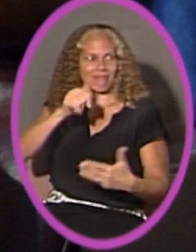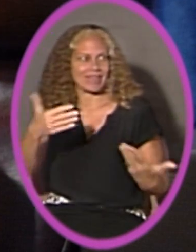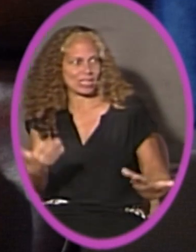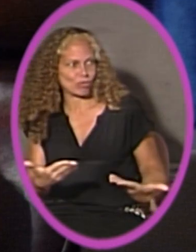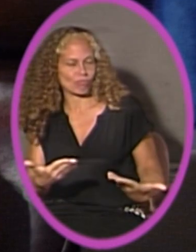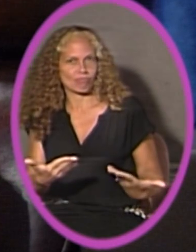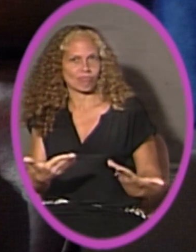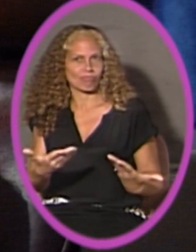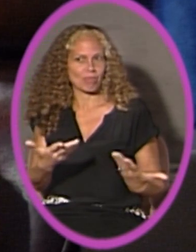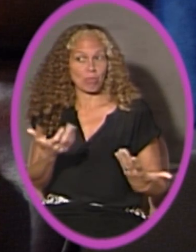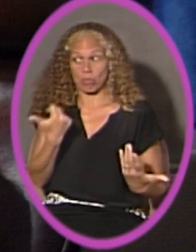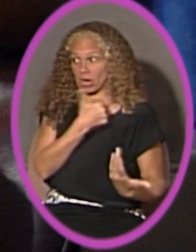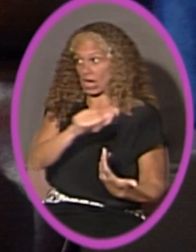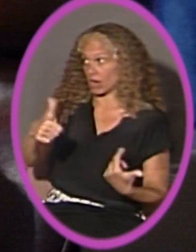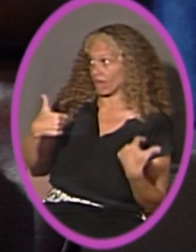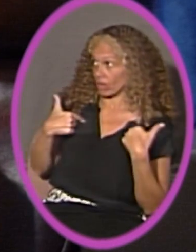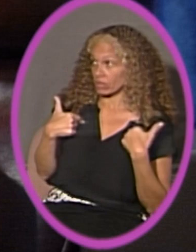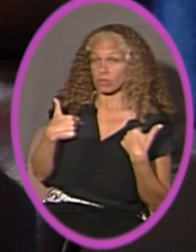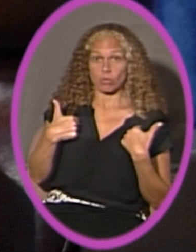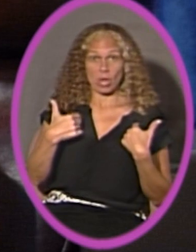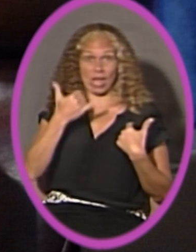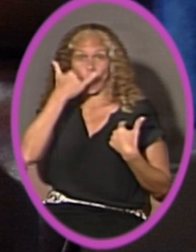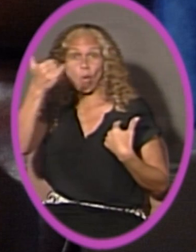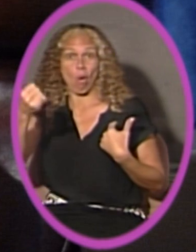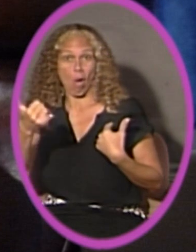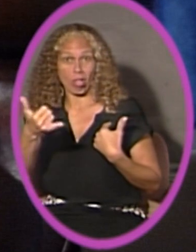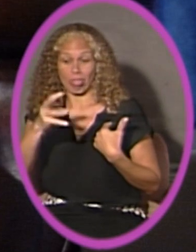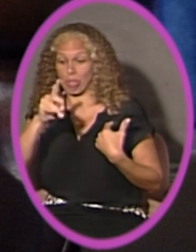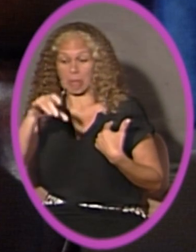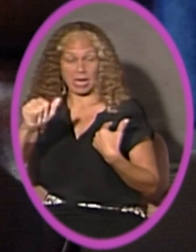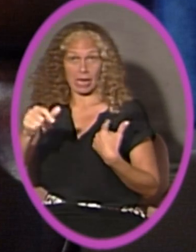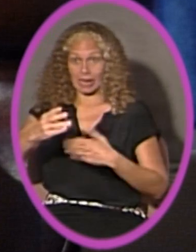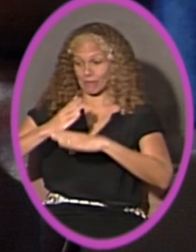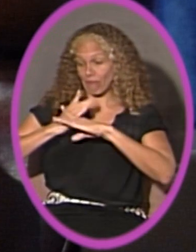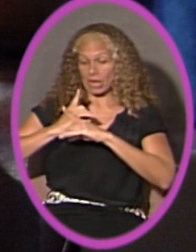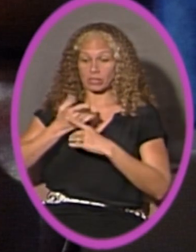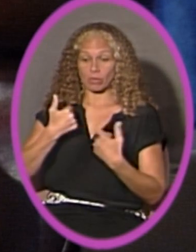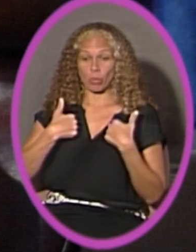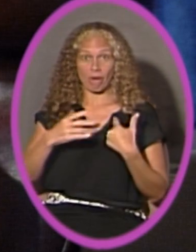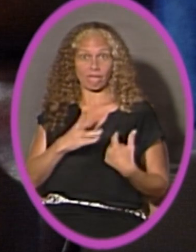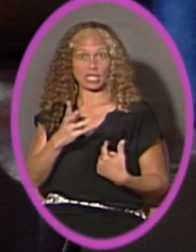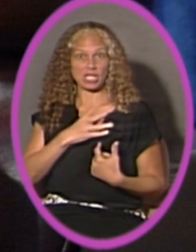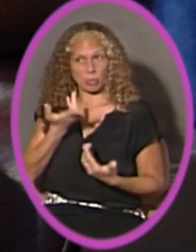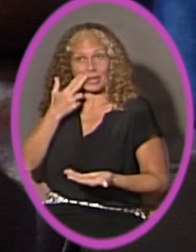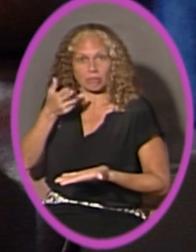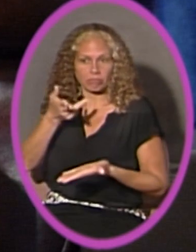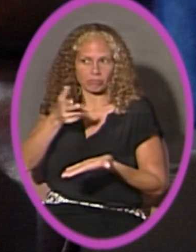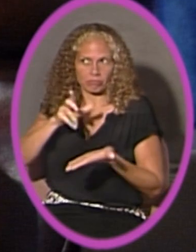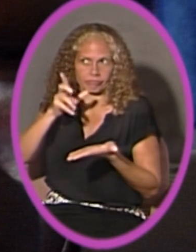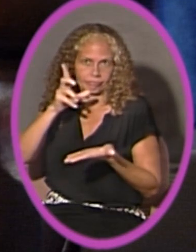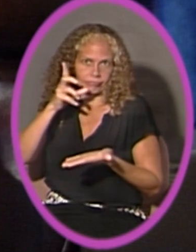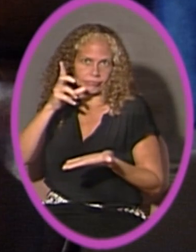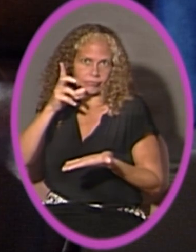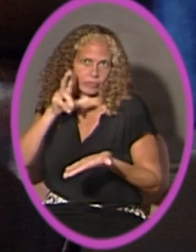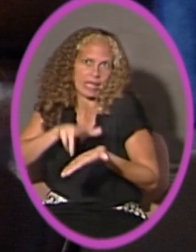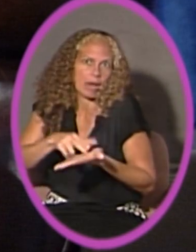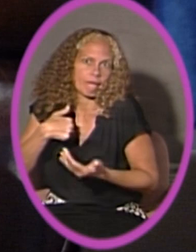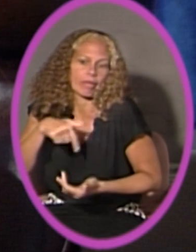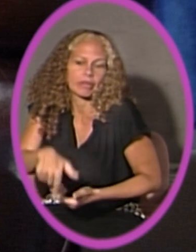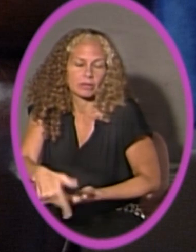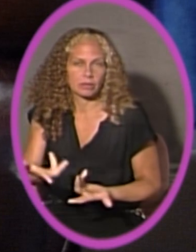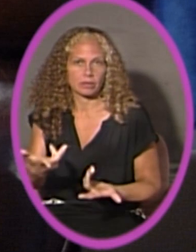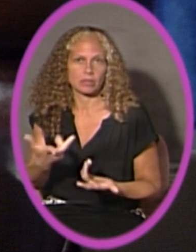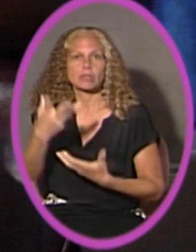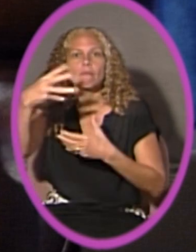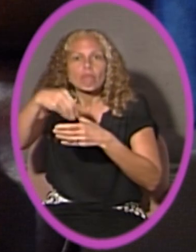you know, call the media and defend ourselves, right? We're elected officials. I believe we signed up for this. This is part of the rules of